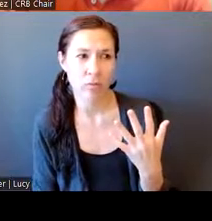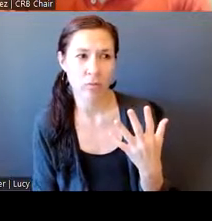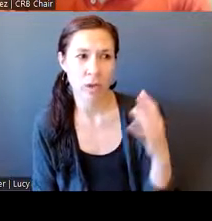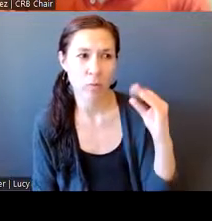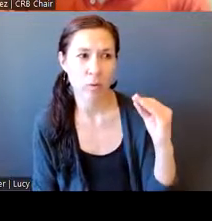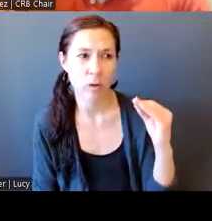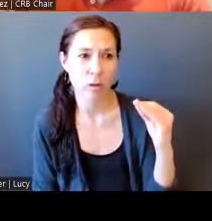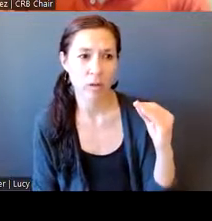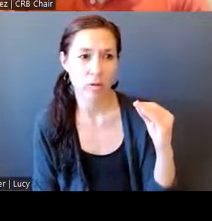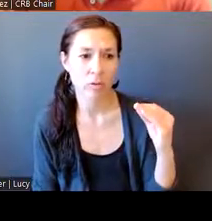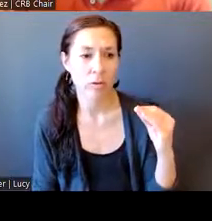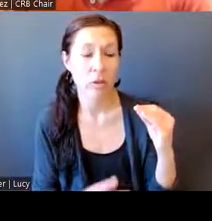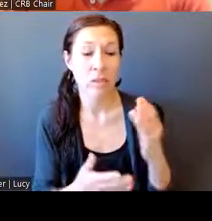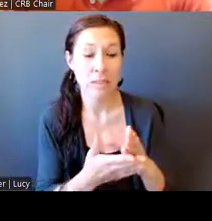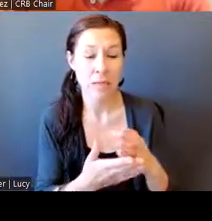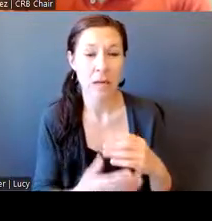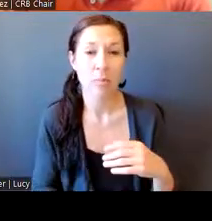encountered.